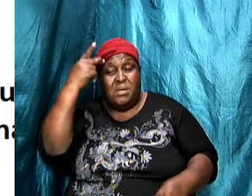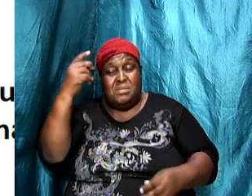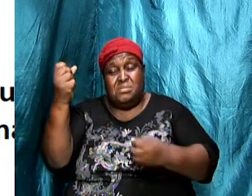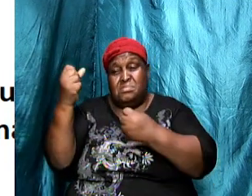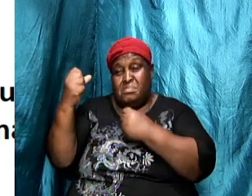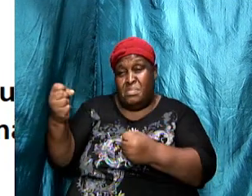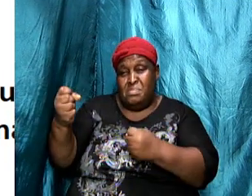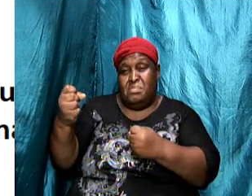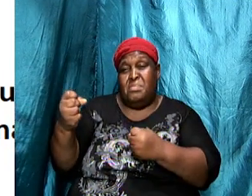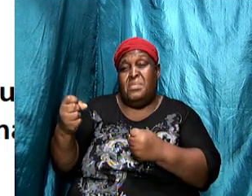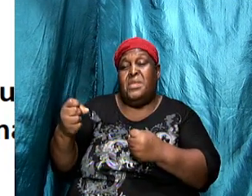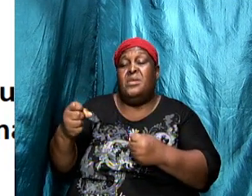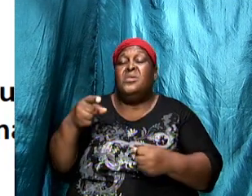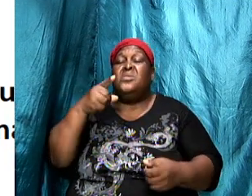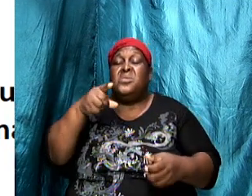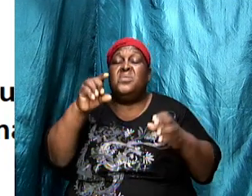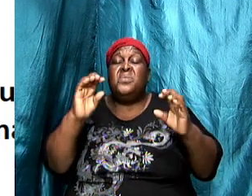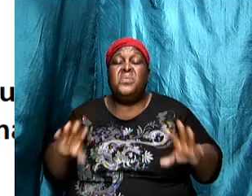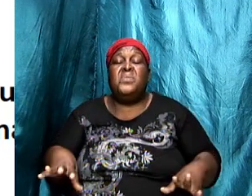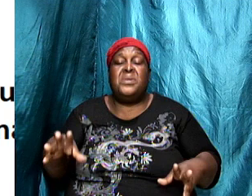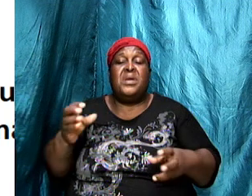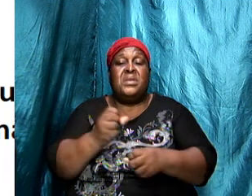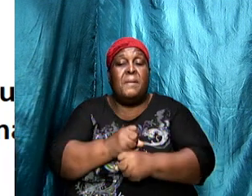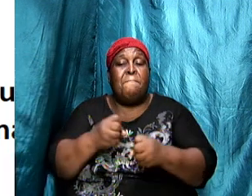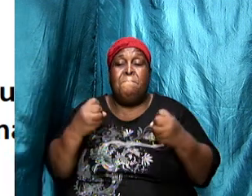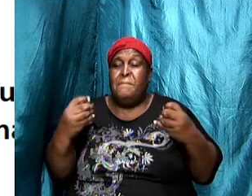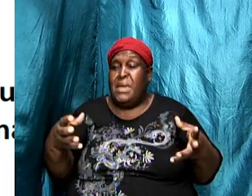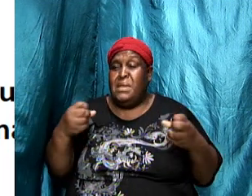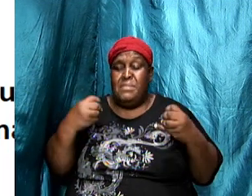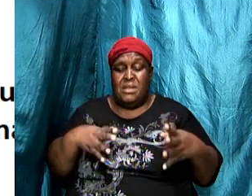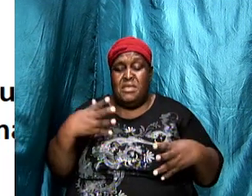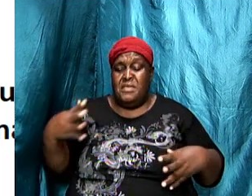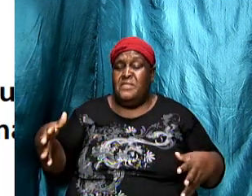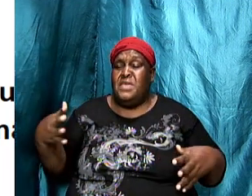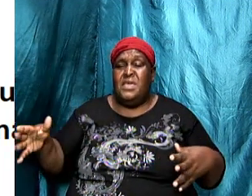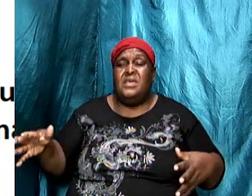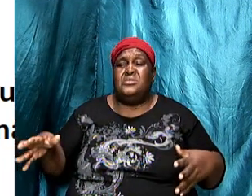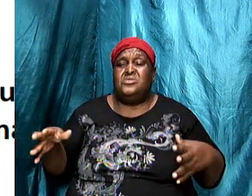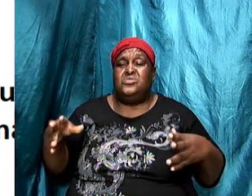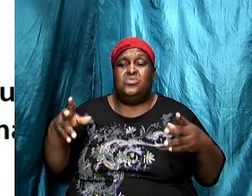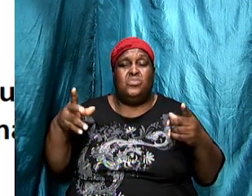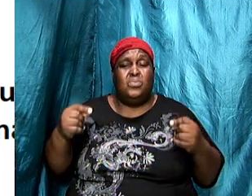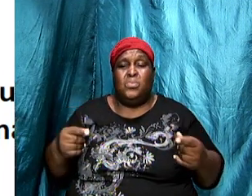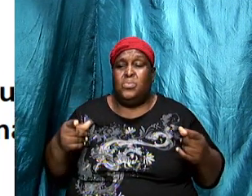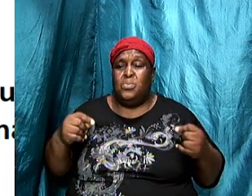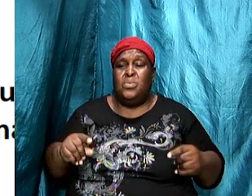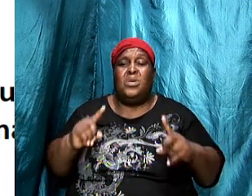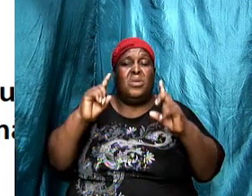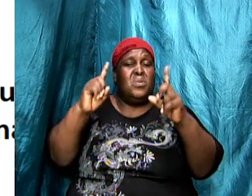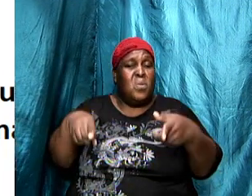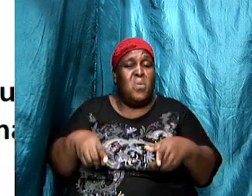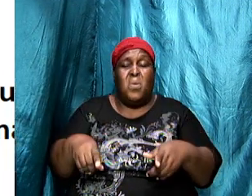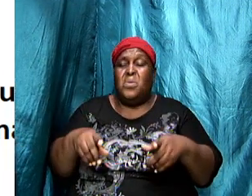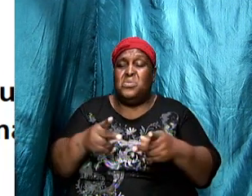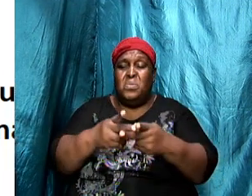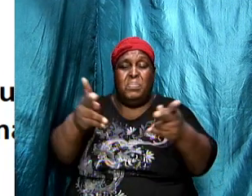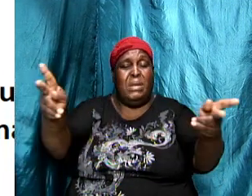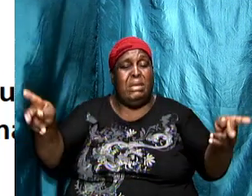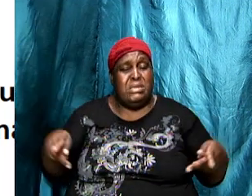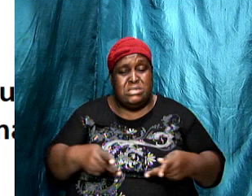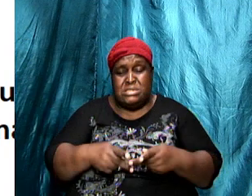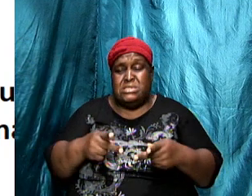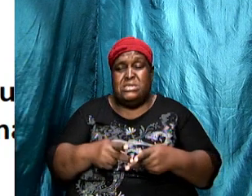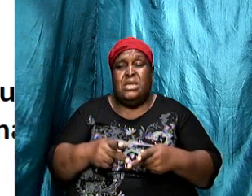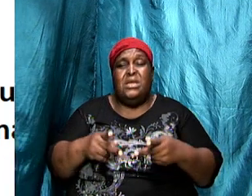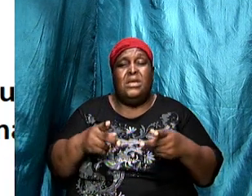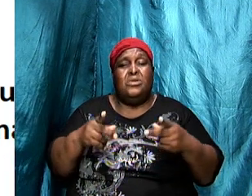connections you can get a lot of things done you can get to places you can get into certain kind of business